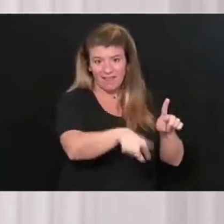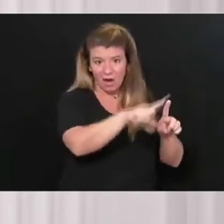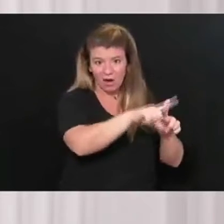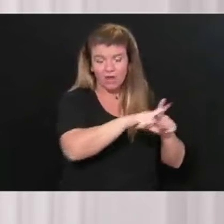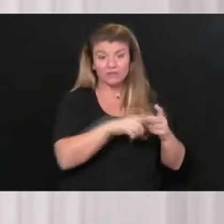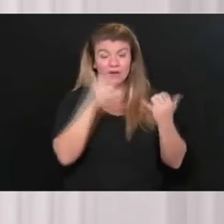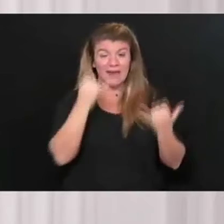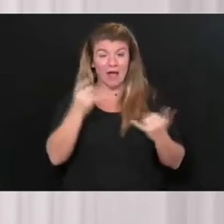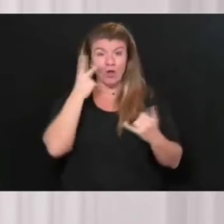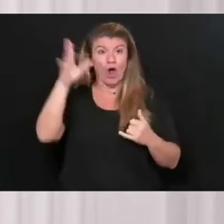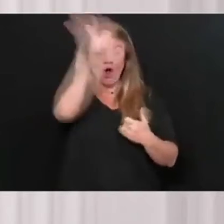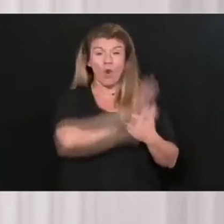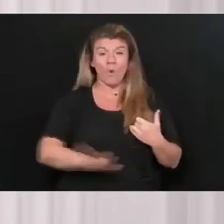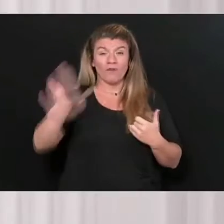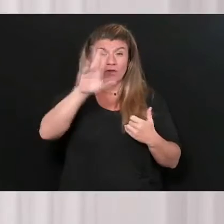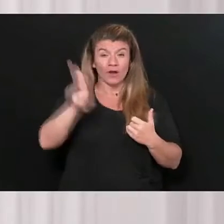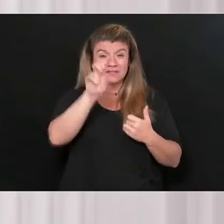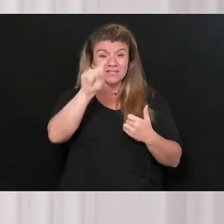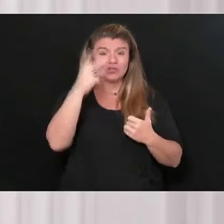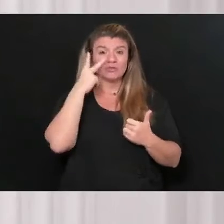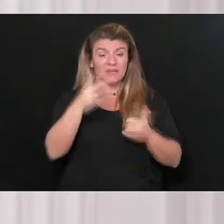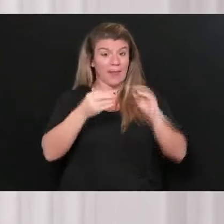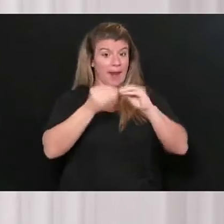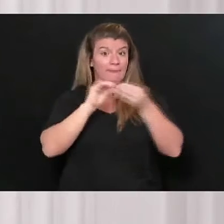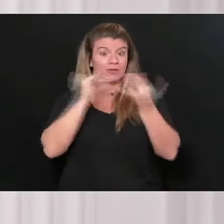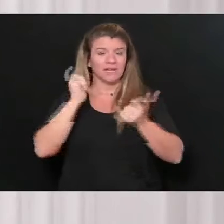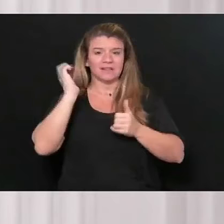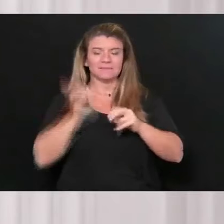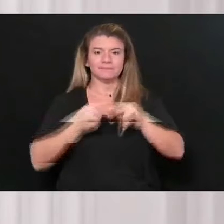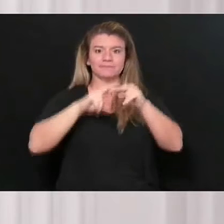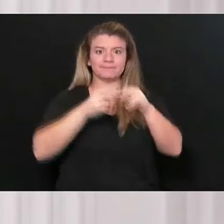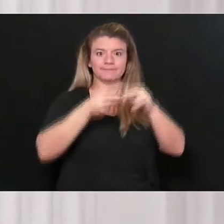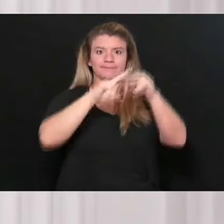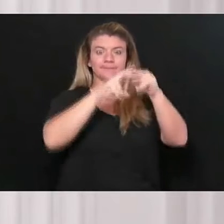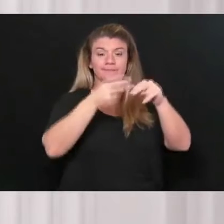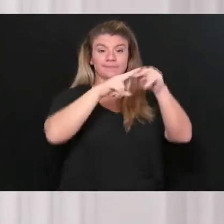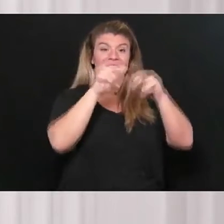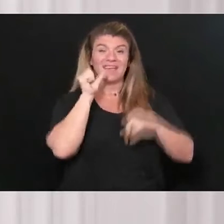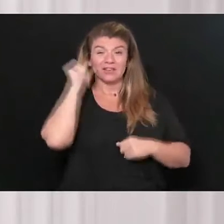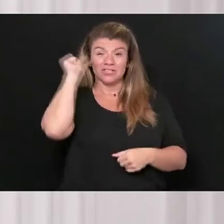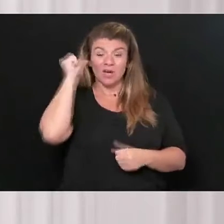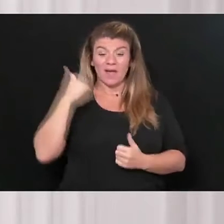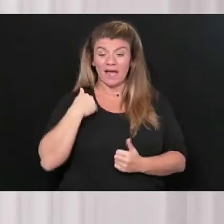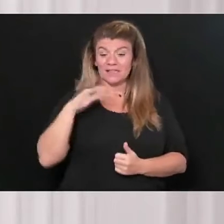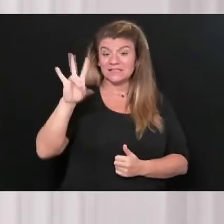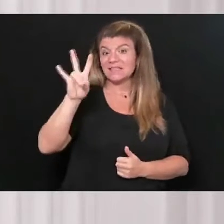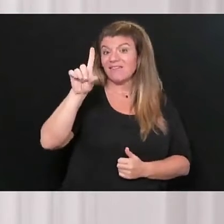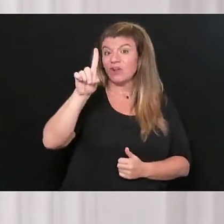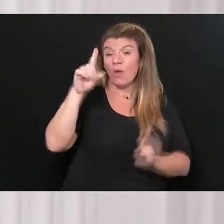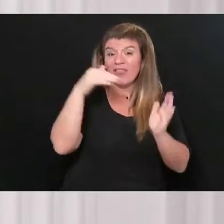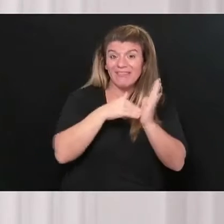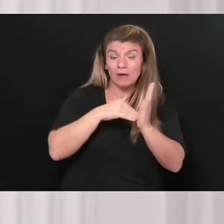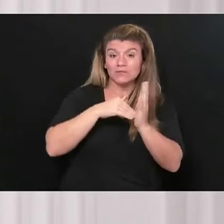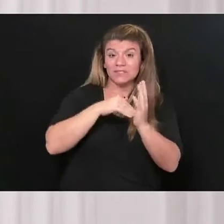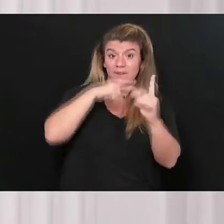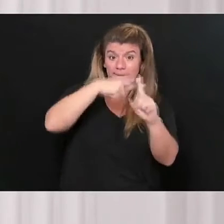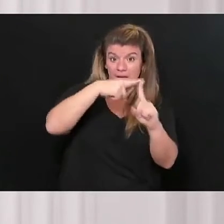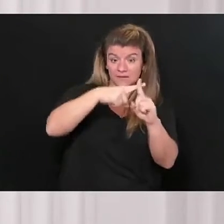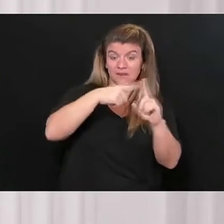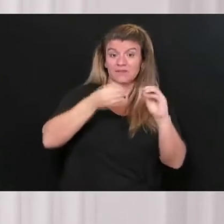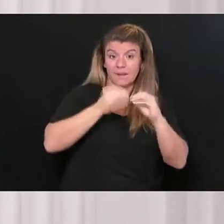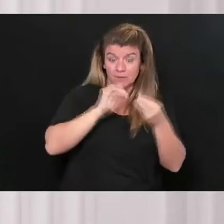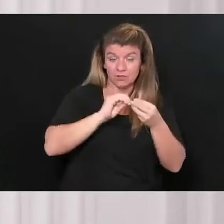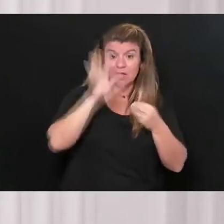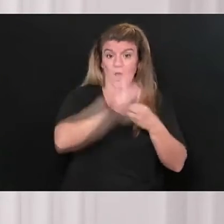picking up dramatically. We had yesterday 71,000 positive cases in the United